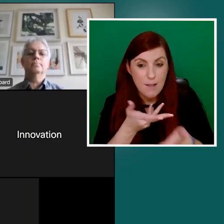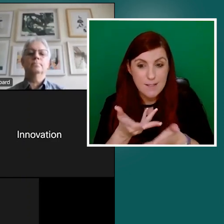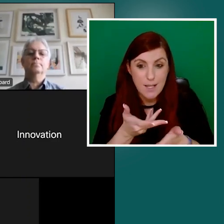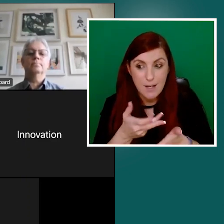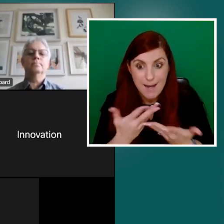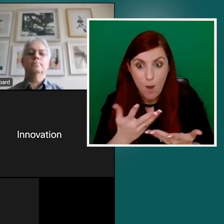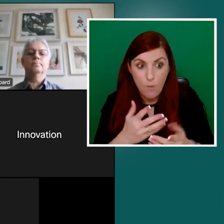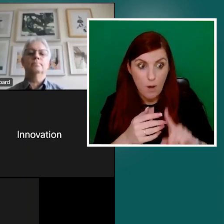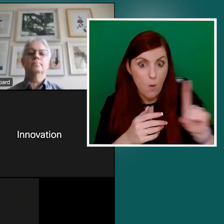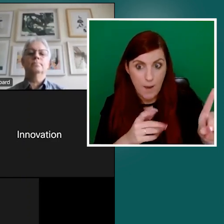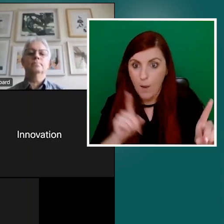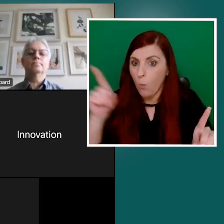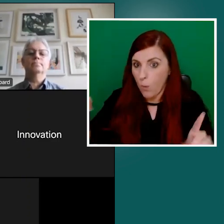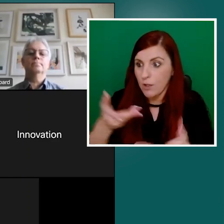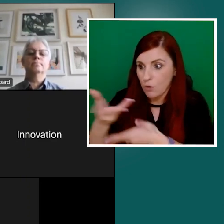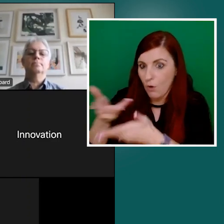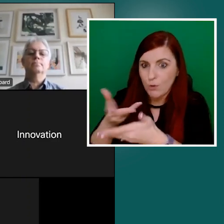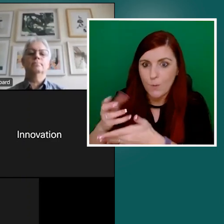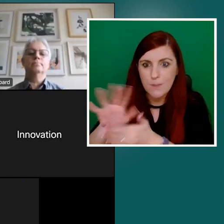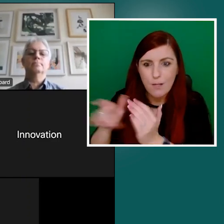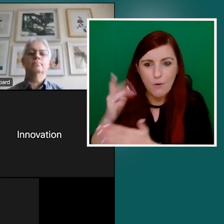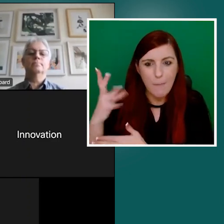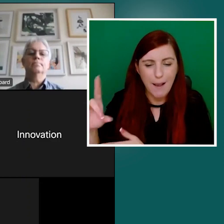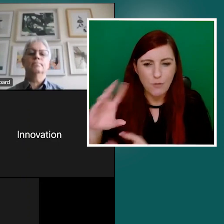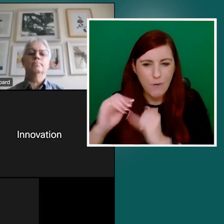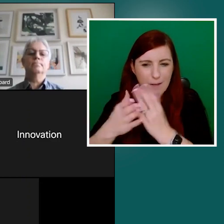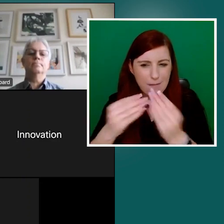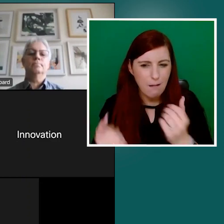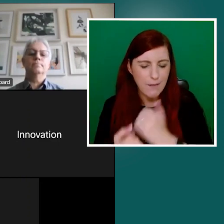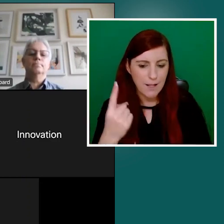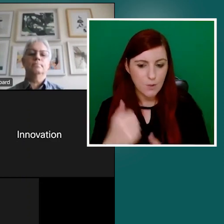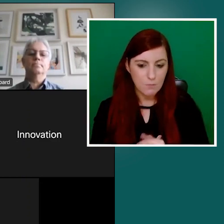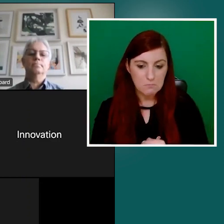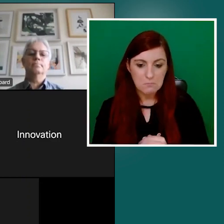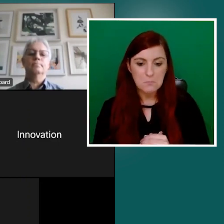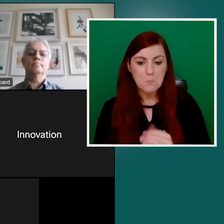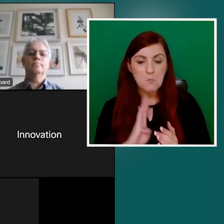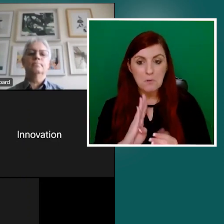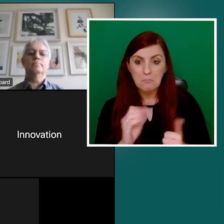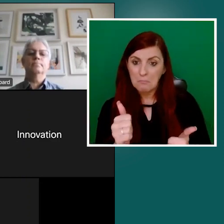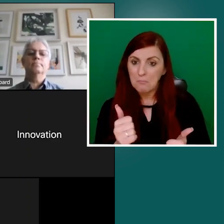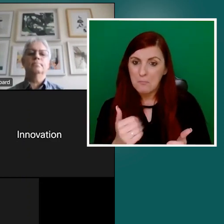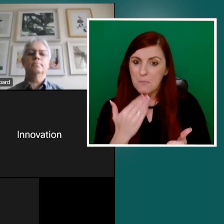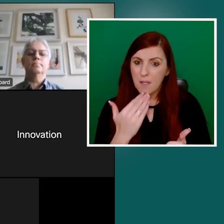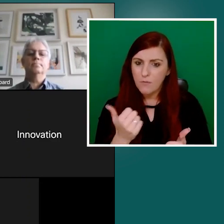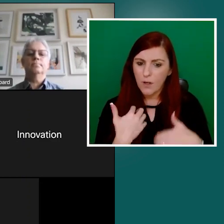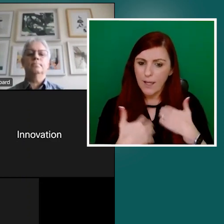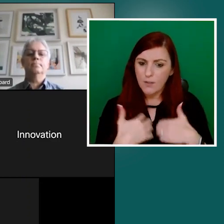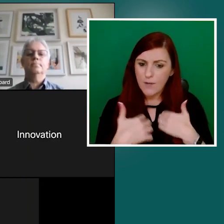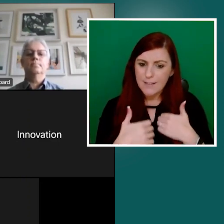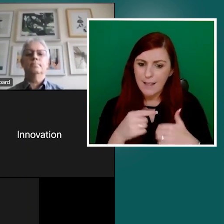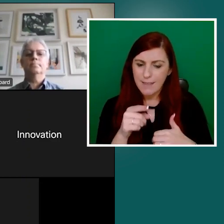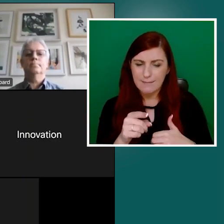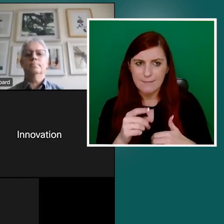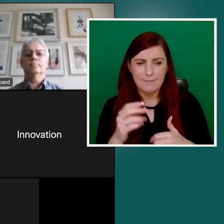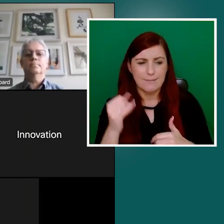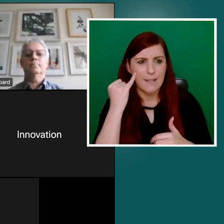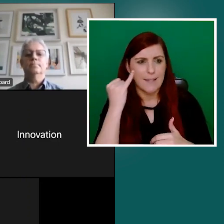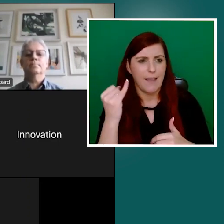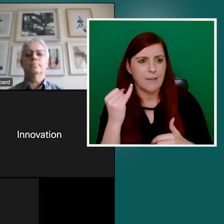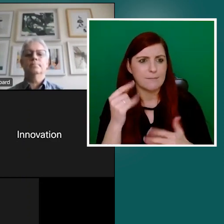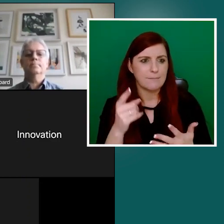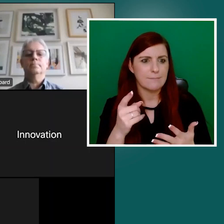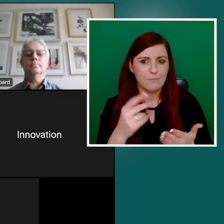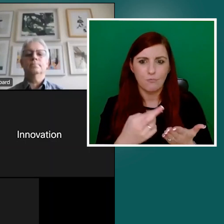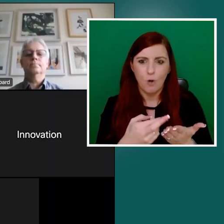Protection Code. Okay, thanks. I think that's really fascinating. The very idea that the requirements of a regulatory body